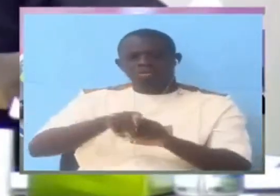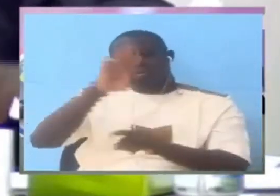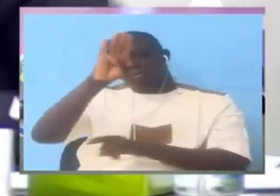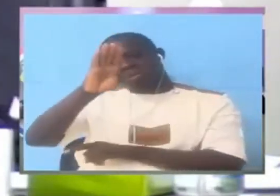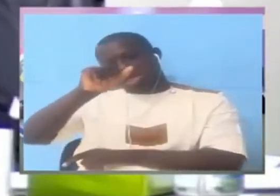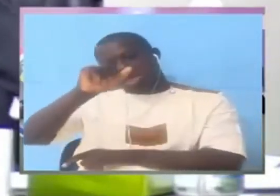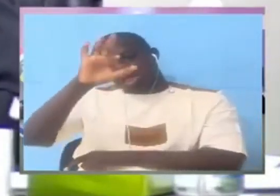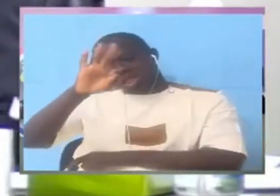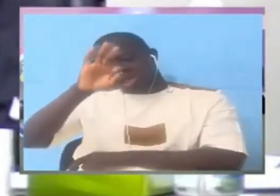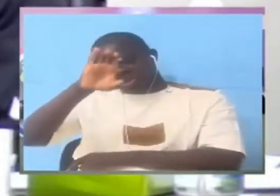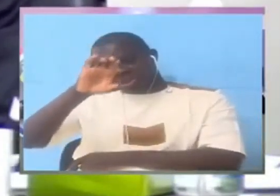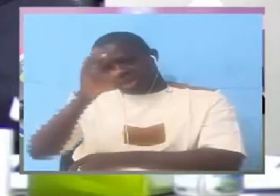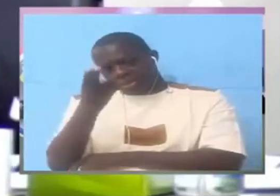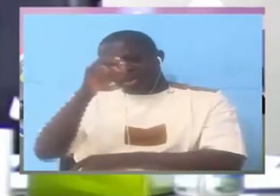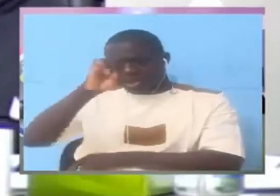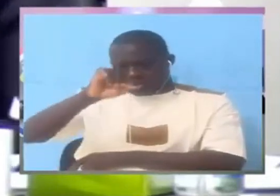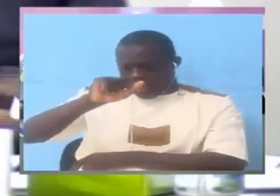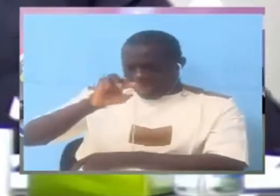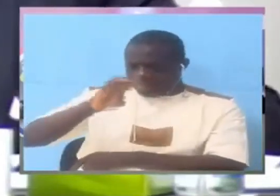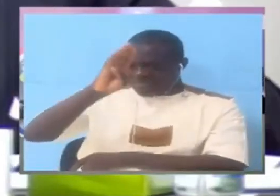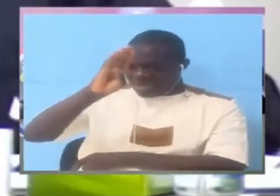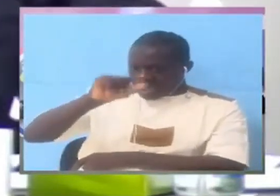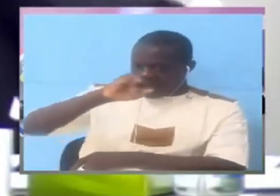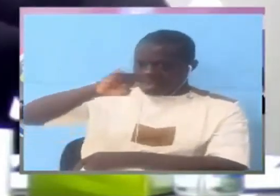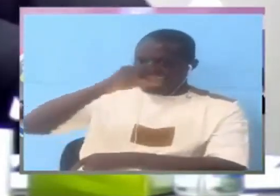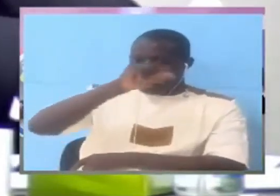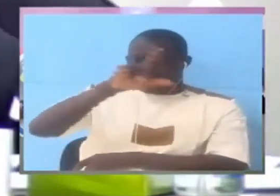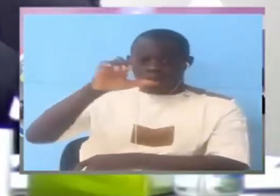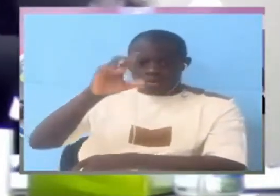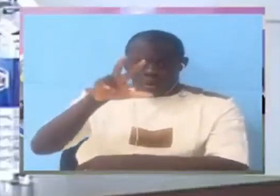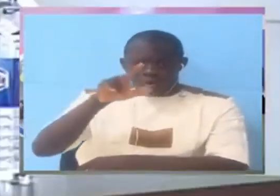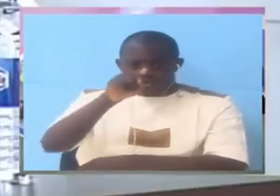Bachshamajawa. Bachshamajawa, you tortured a whole lot of other people.